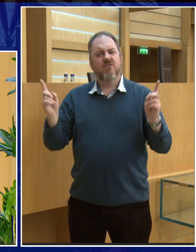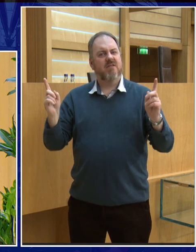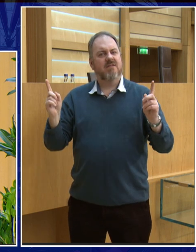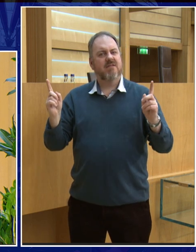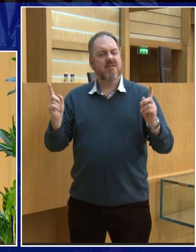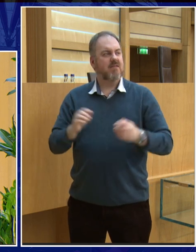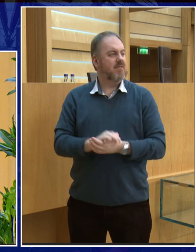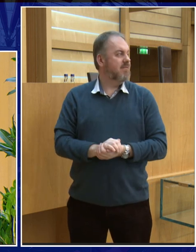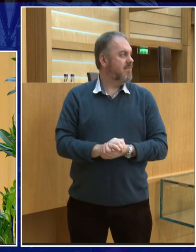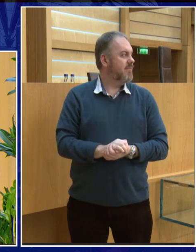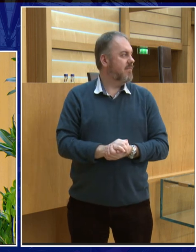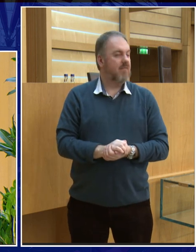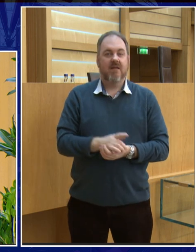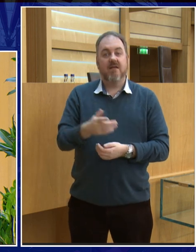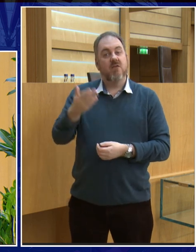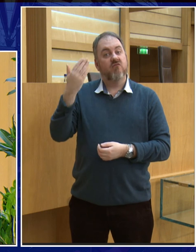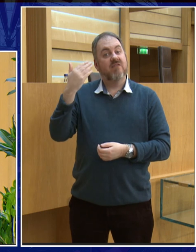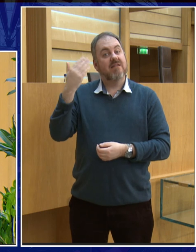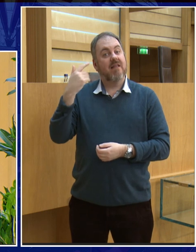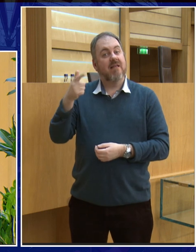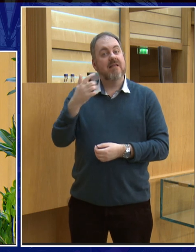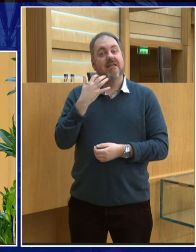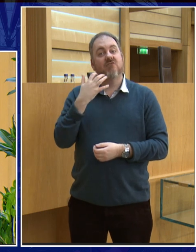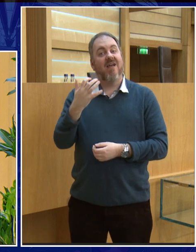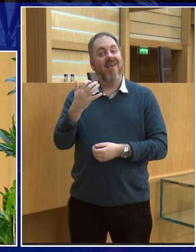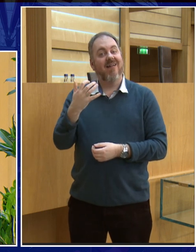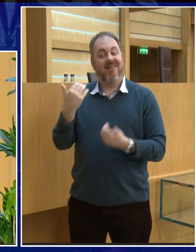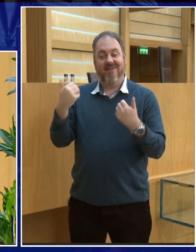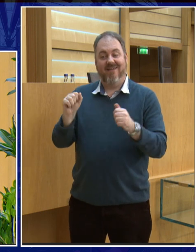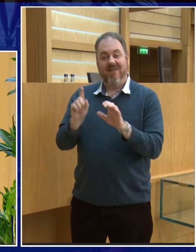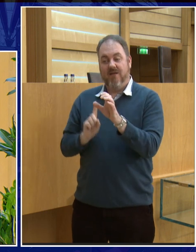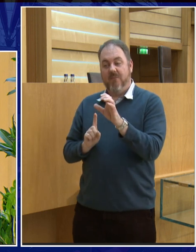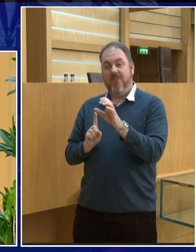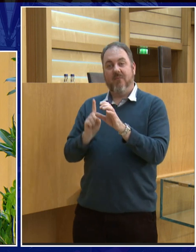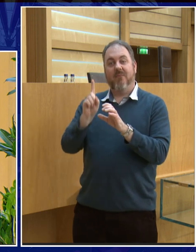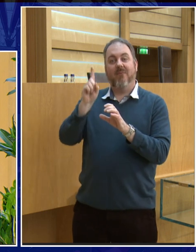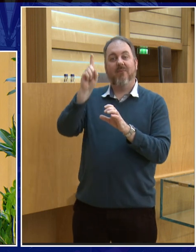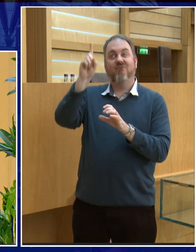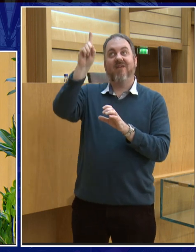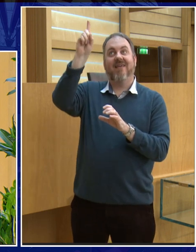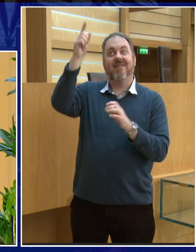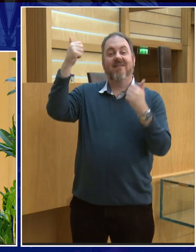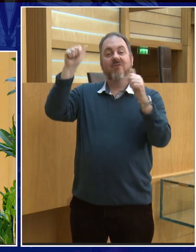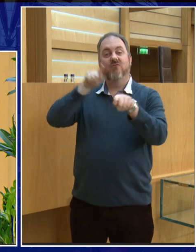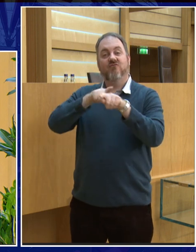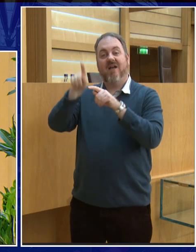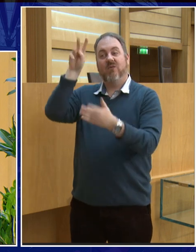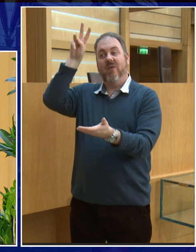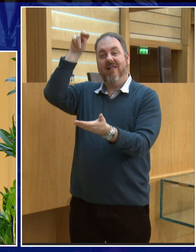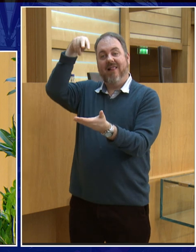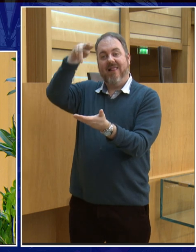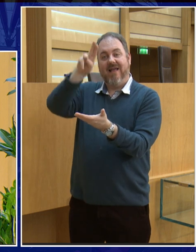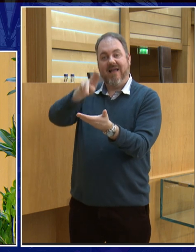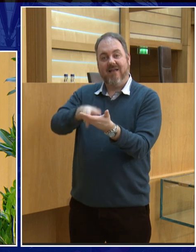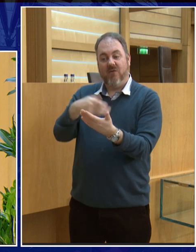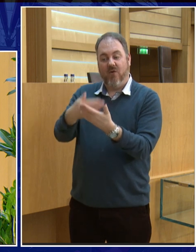before there was an Israeli moon probe a lunar probe unfortunately crashed into the lunar surface but more and more countries are getting interested